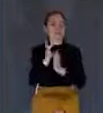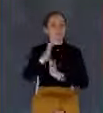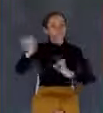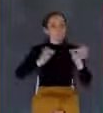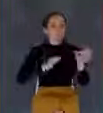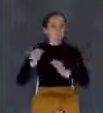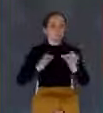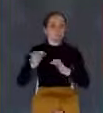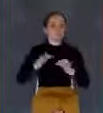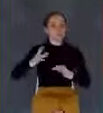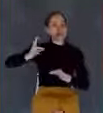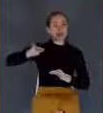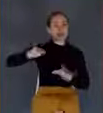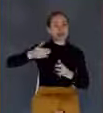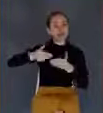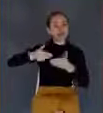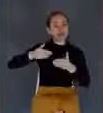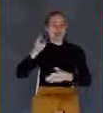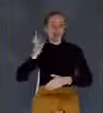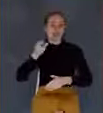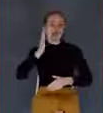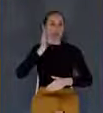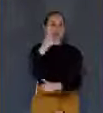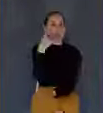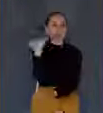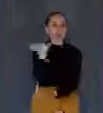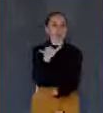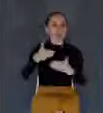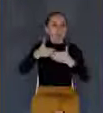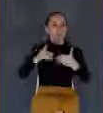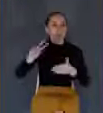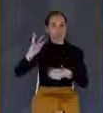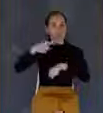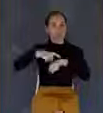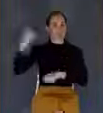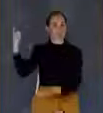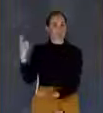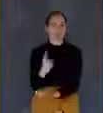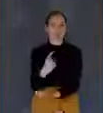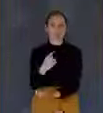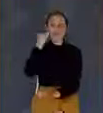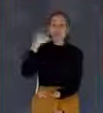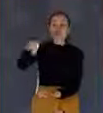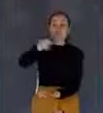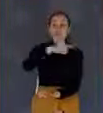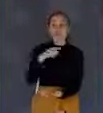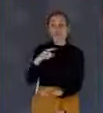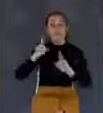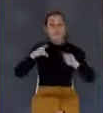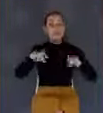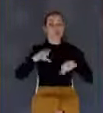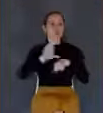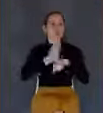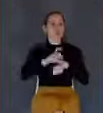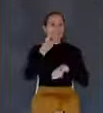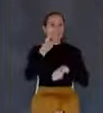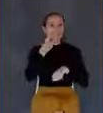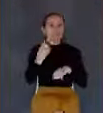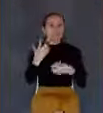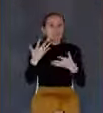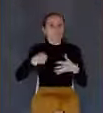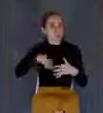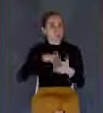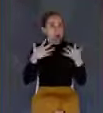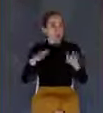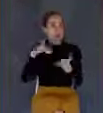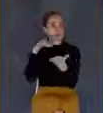history is going to be like just before he returns. And if you've been with us, you know we've gone through this. Verses 5 to 13, he talks about the